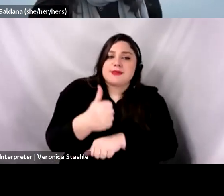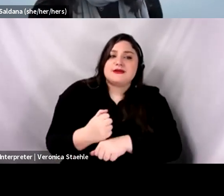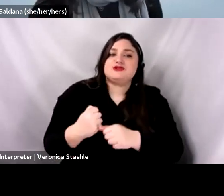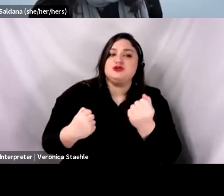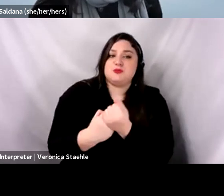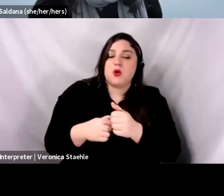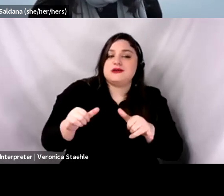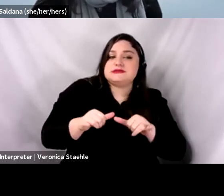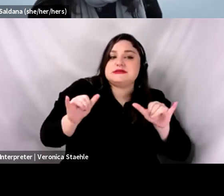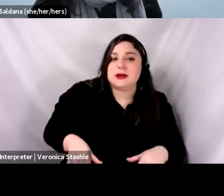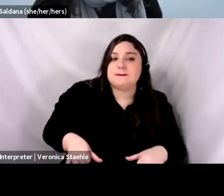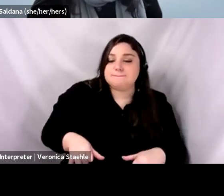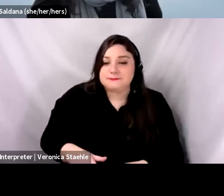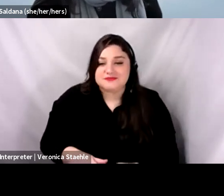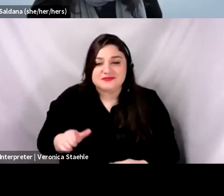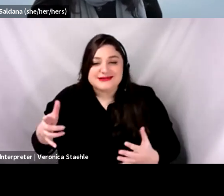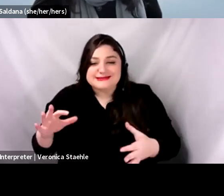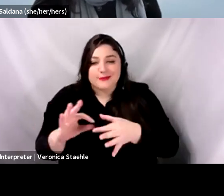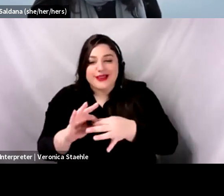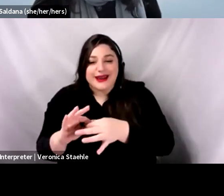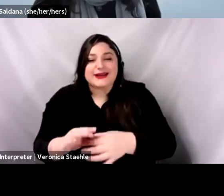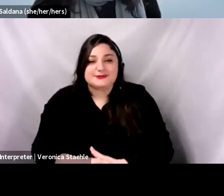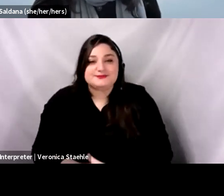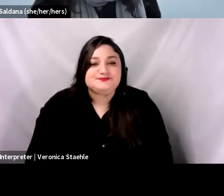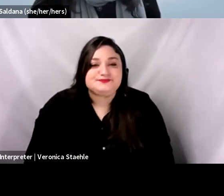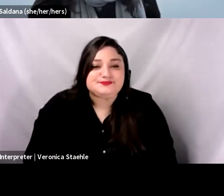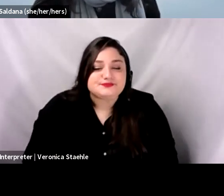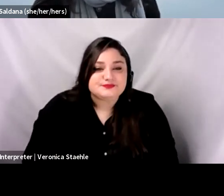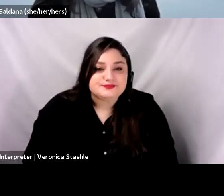Yeah, and I can, I can speak to the first one. Um,